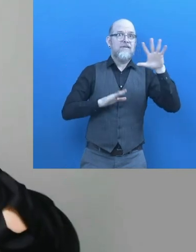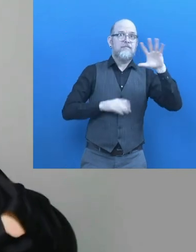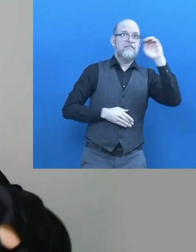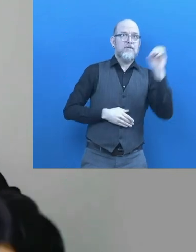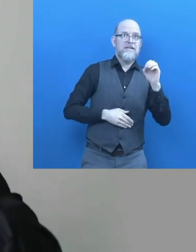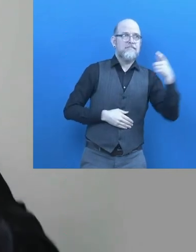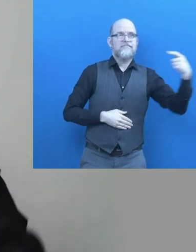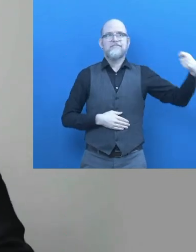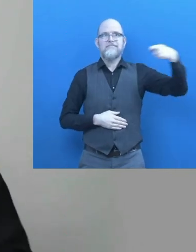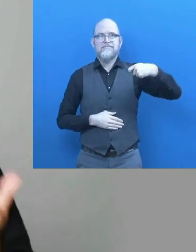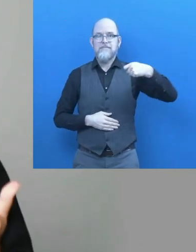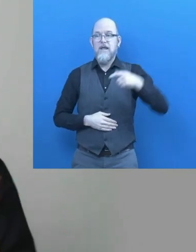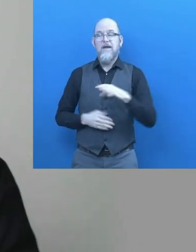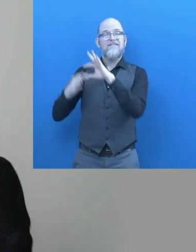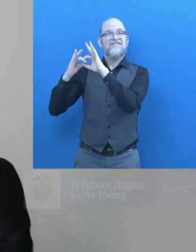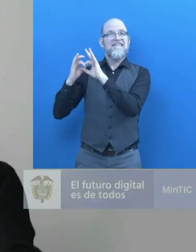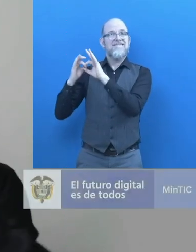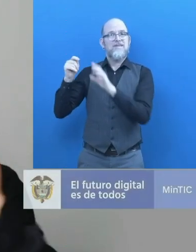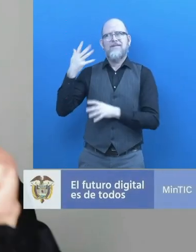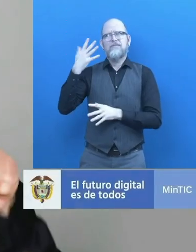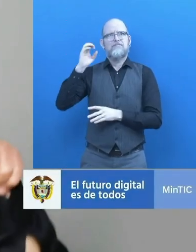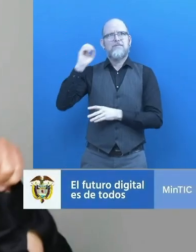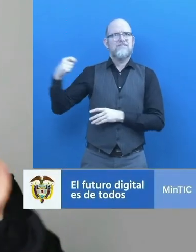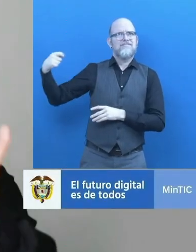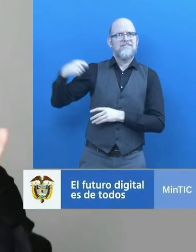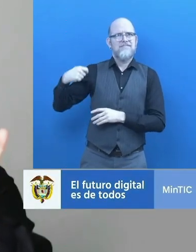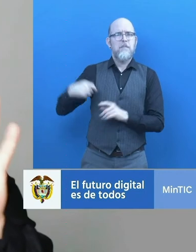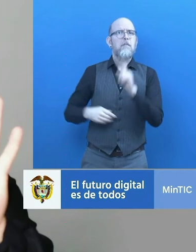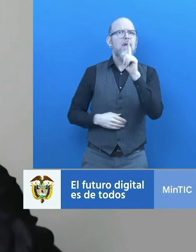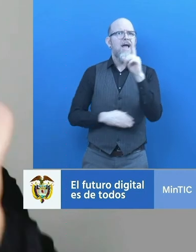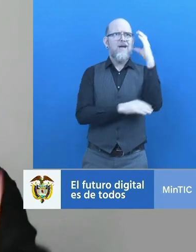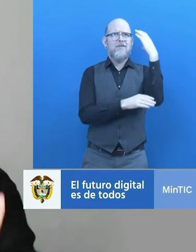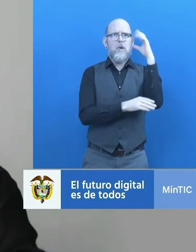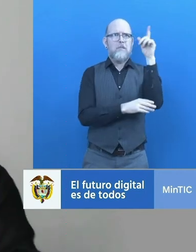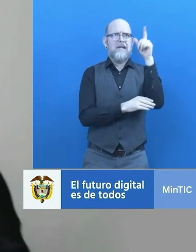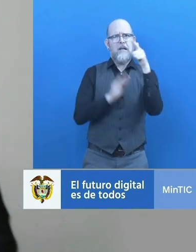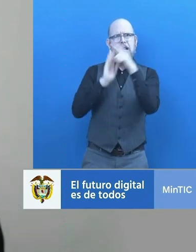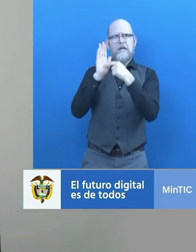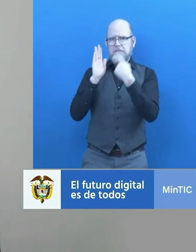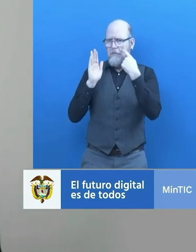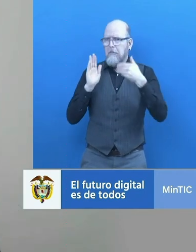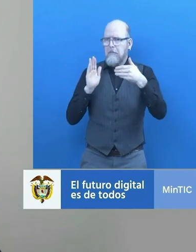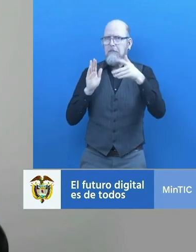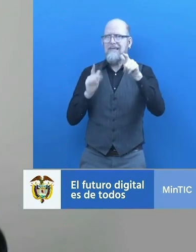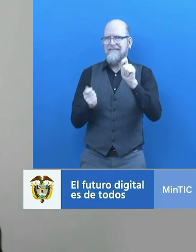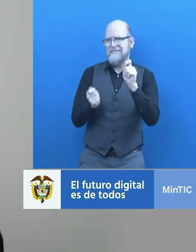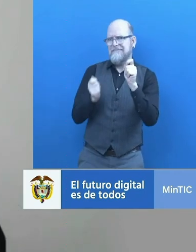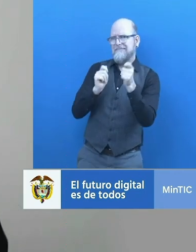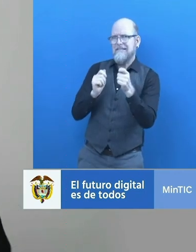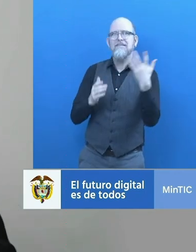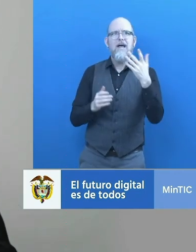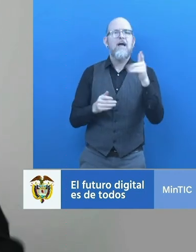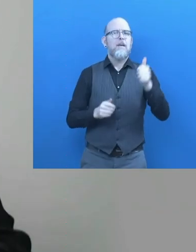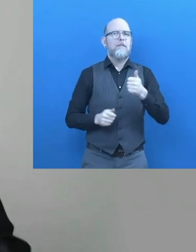government. At the moment, the ICT ministry finances the 95% and Fena School